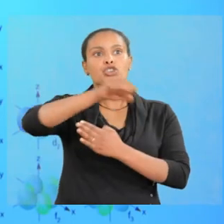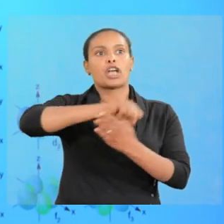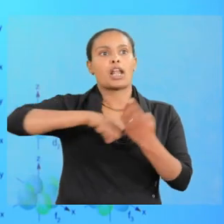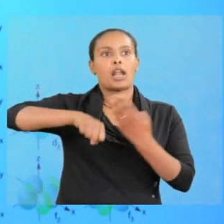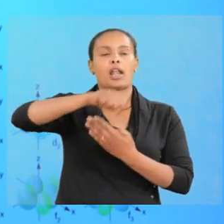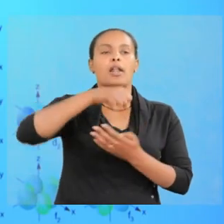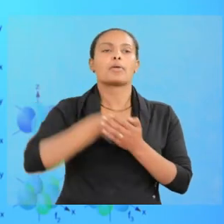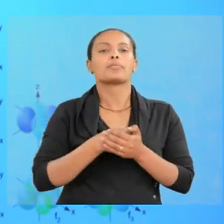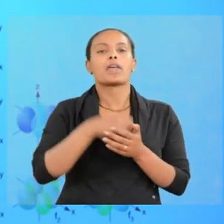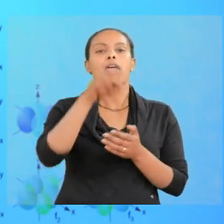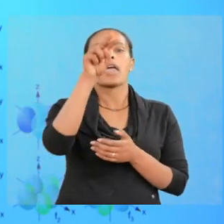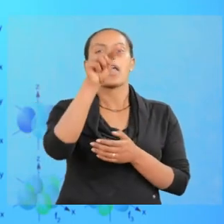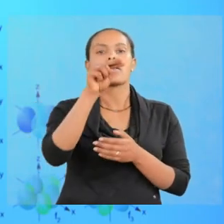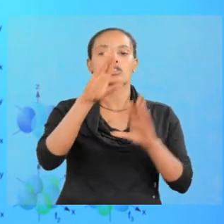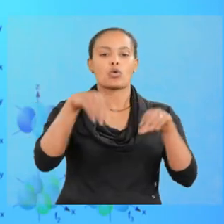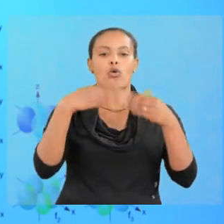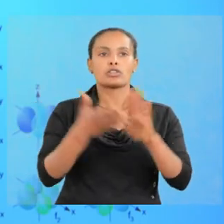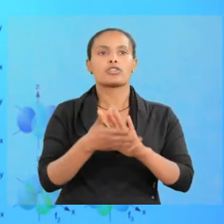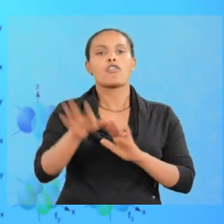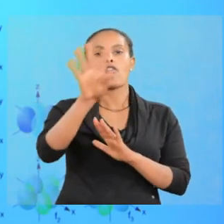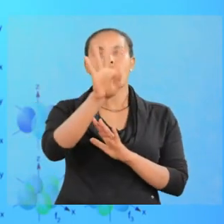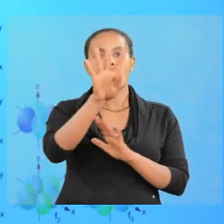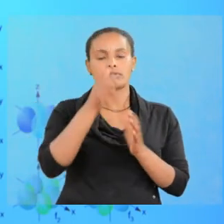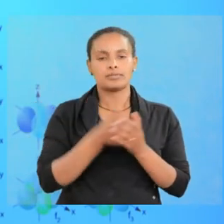n equals to four.